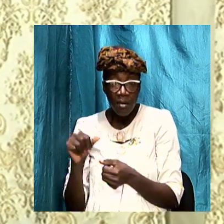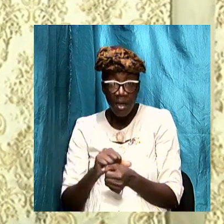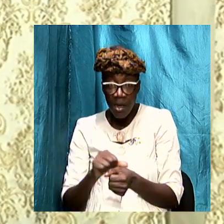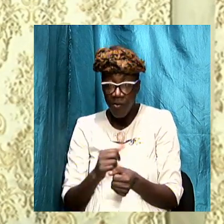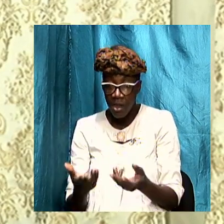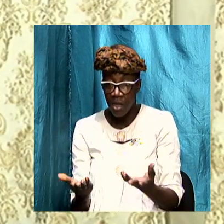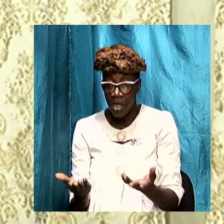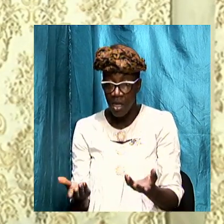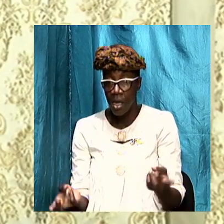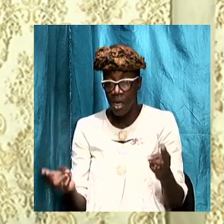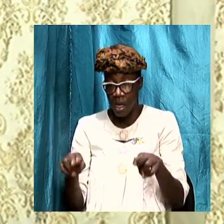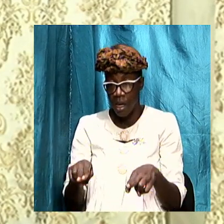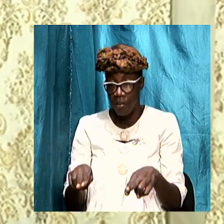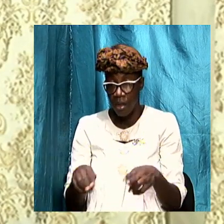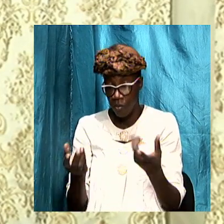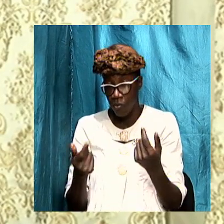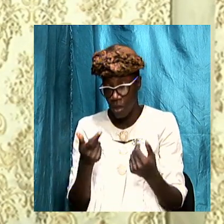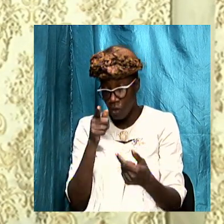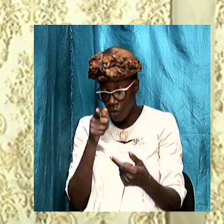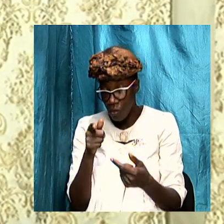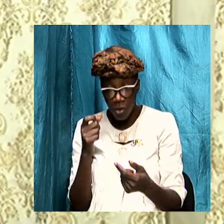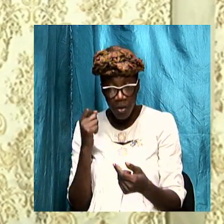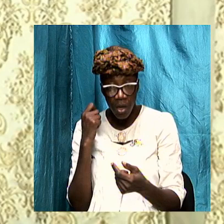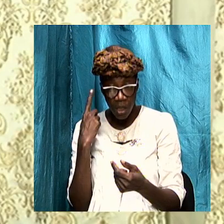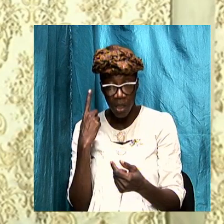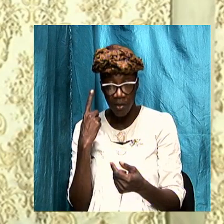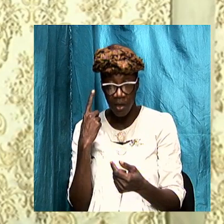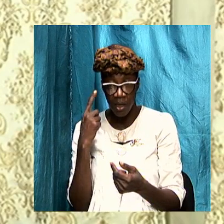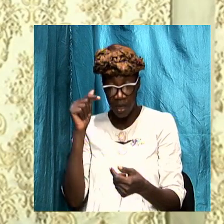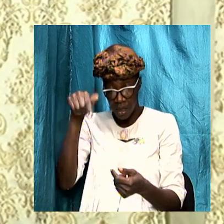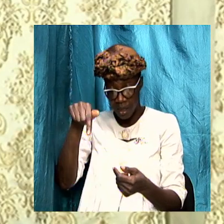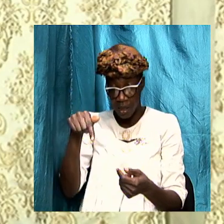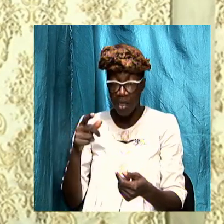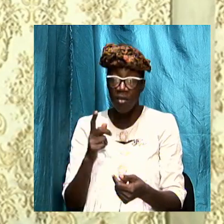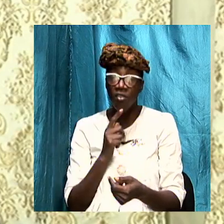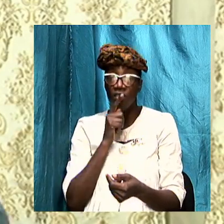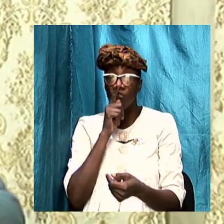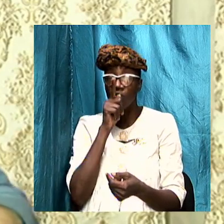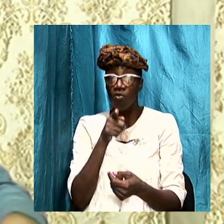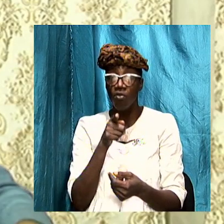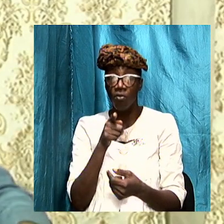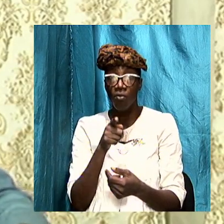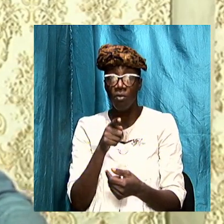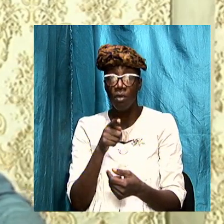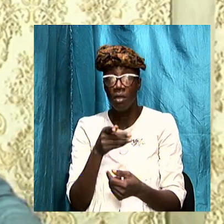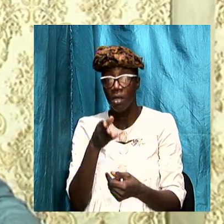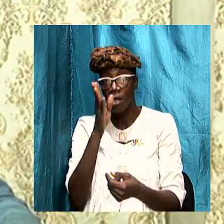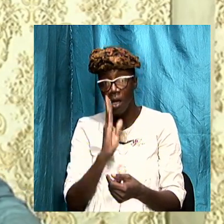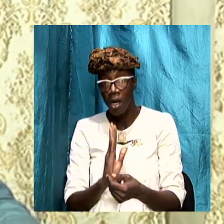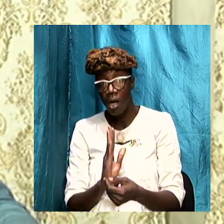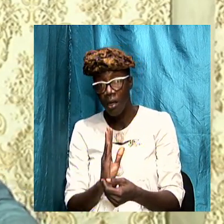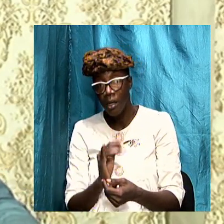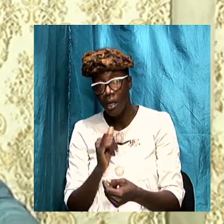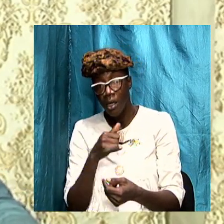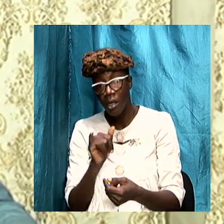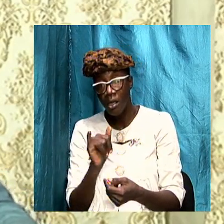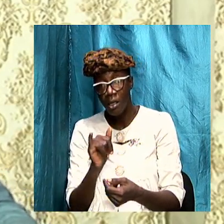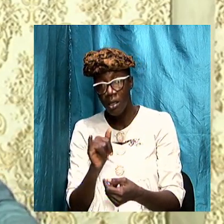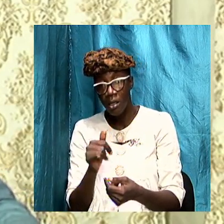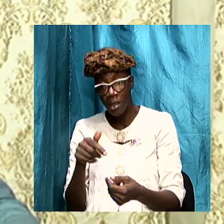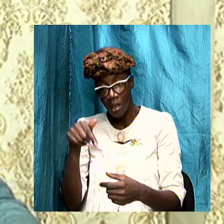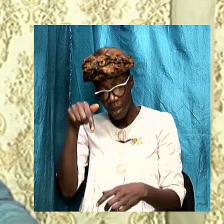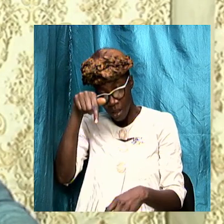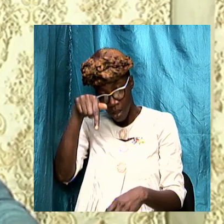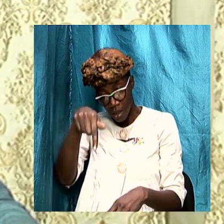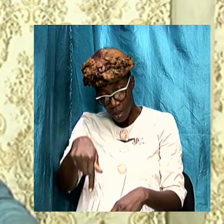I want us to understand this fact that God is in